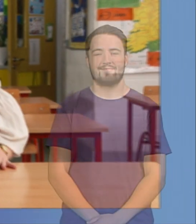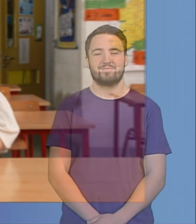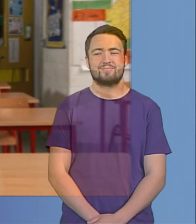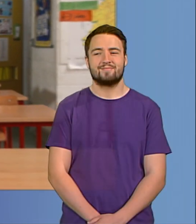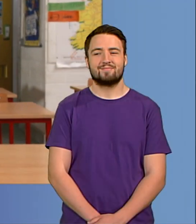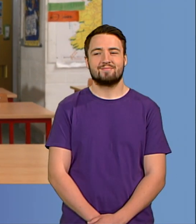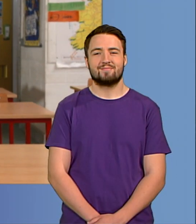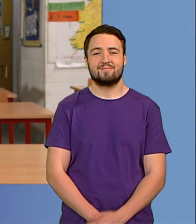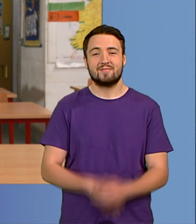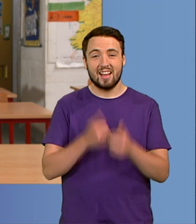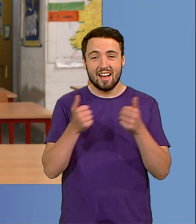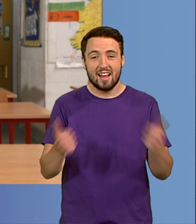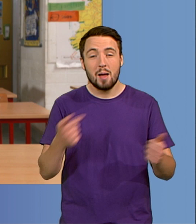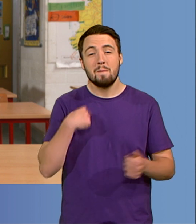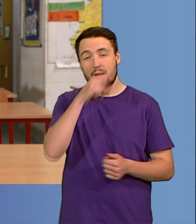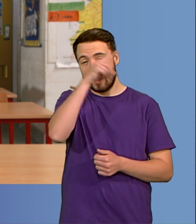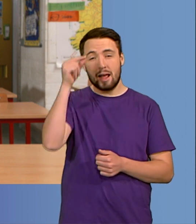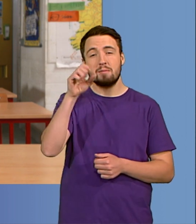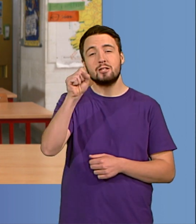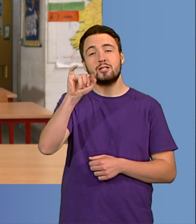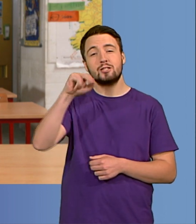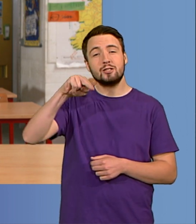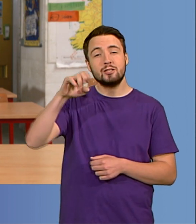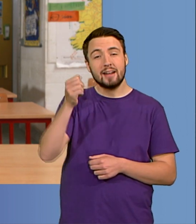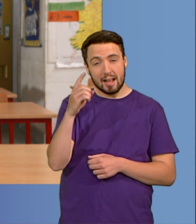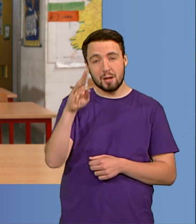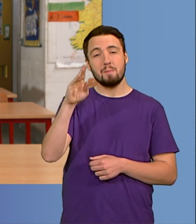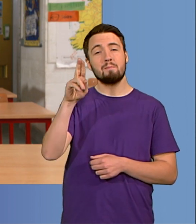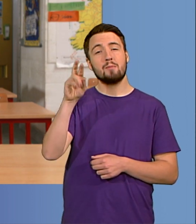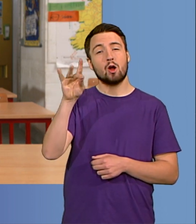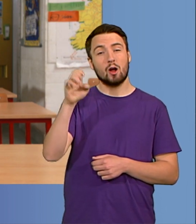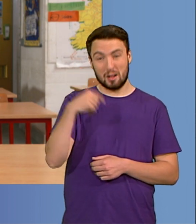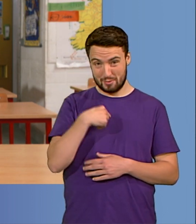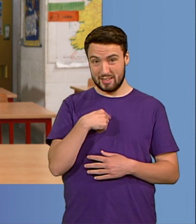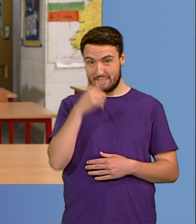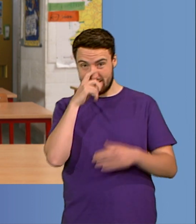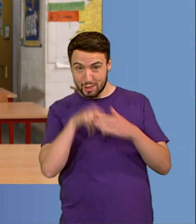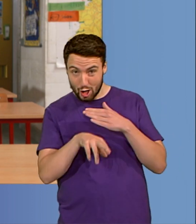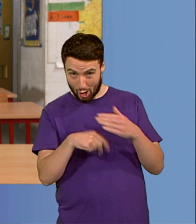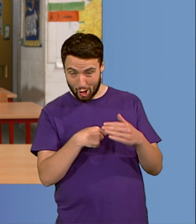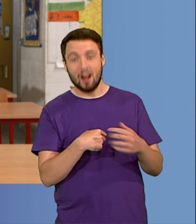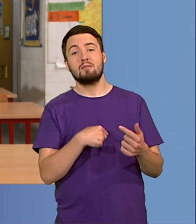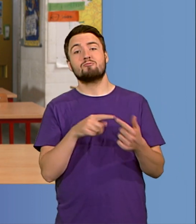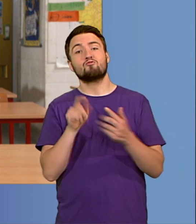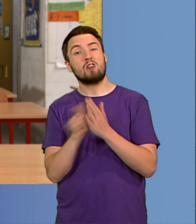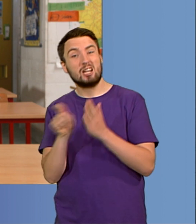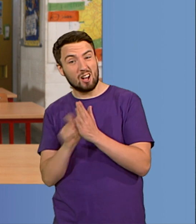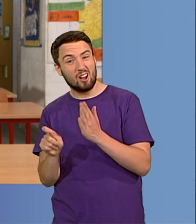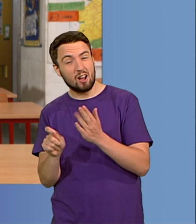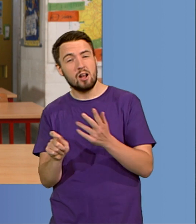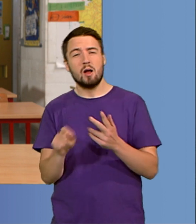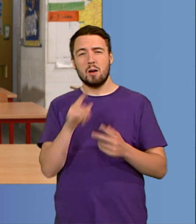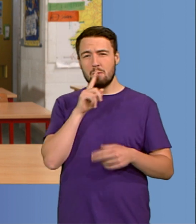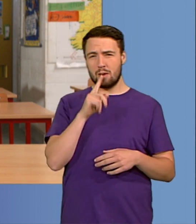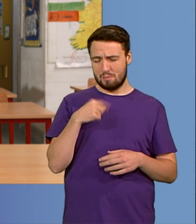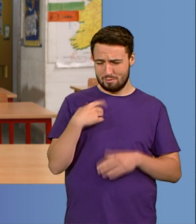My name is Sinead Burke. I'm a teacher, a writer and most of my work focuses on making this world